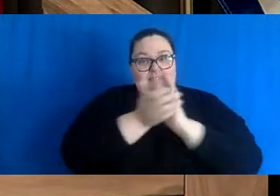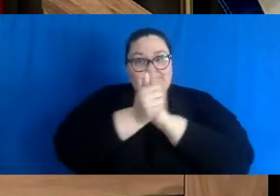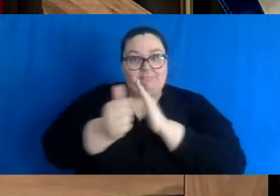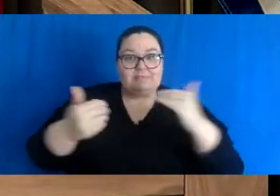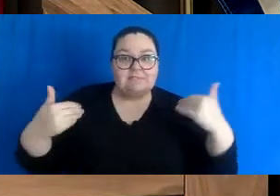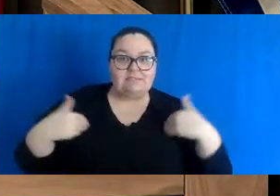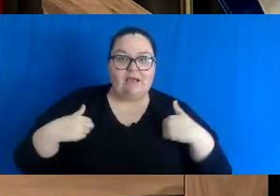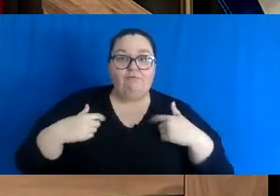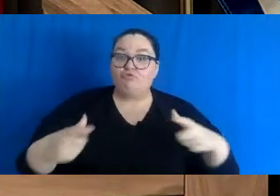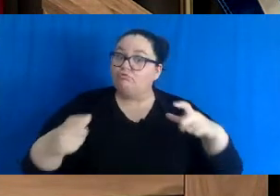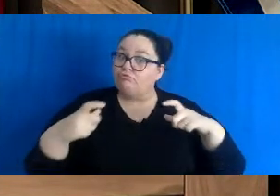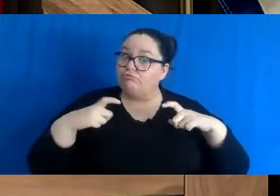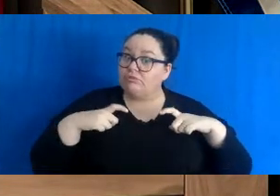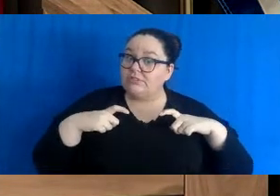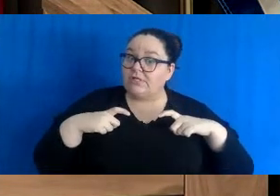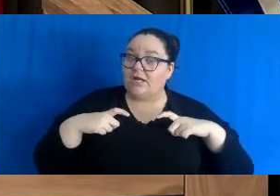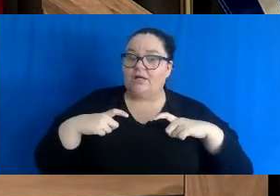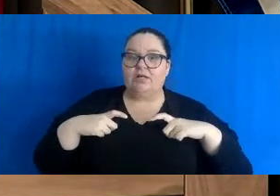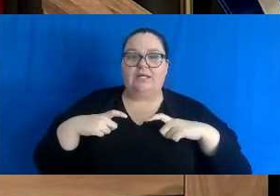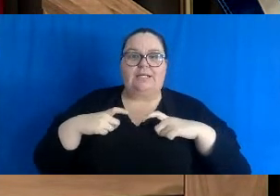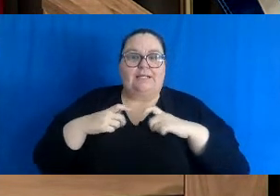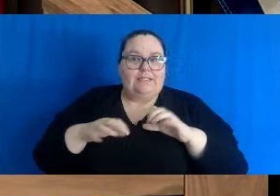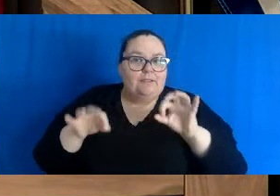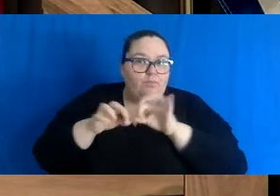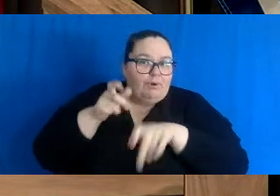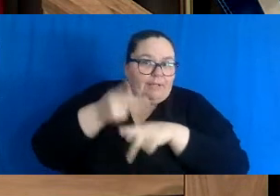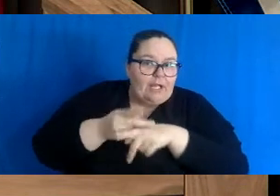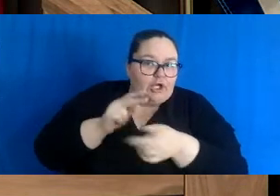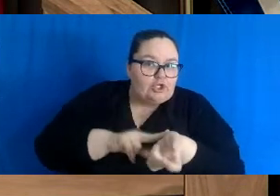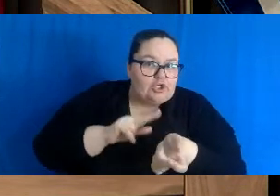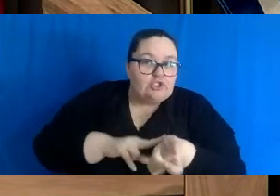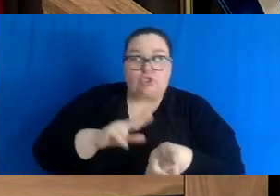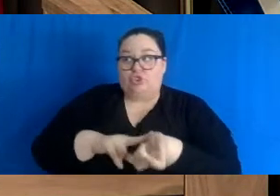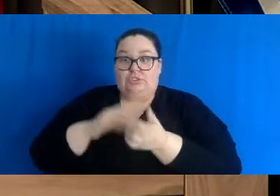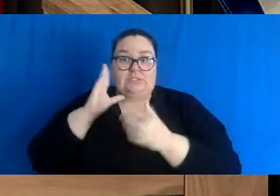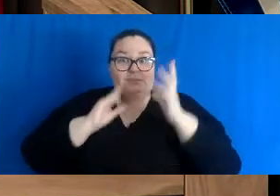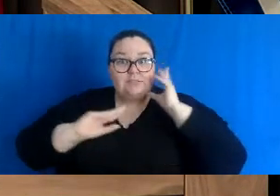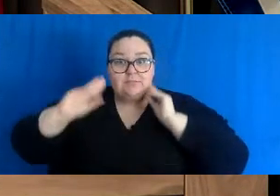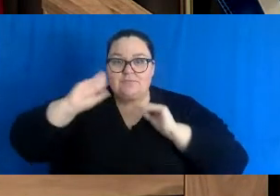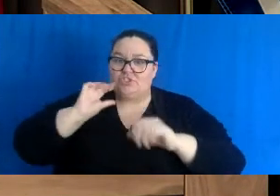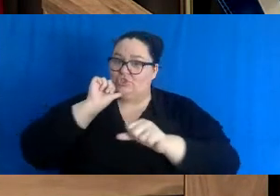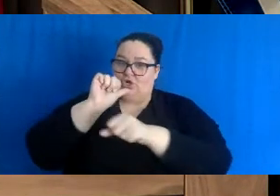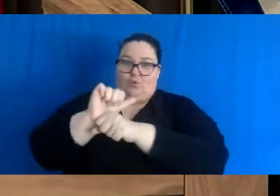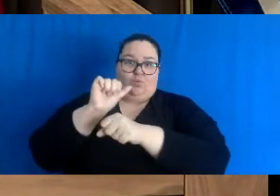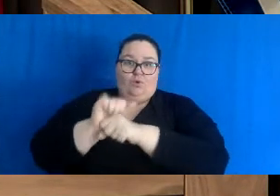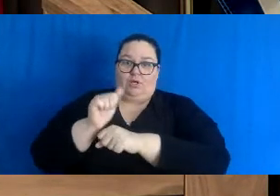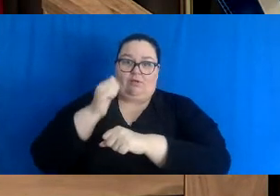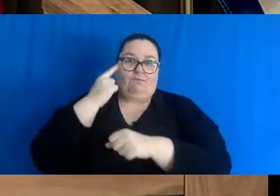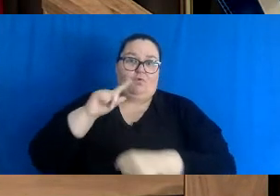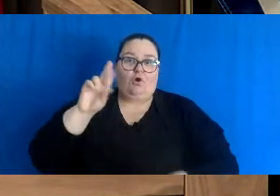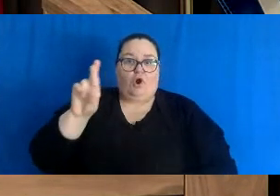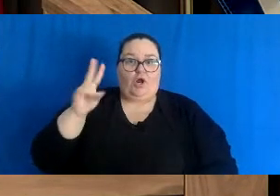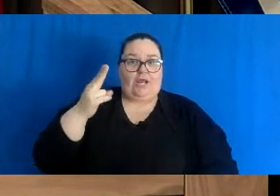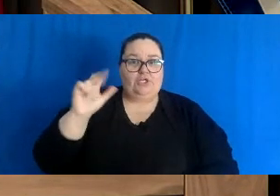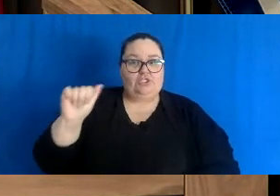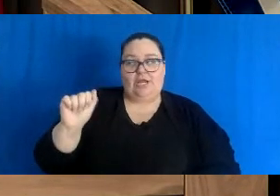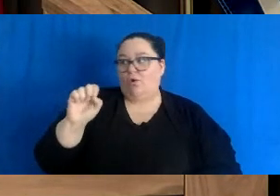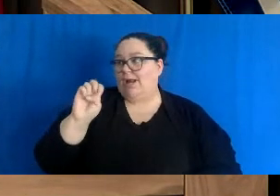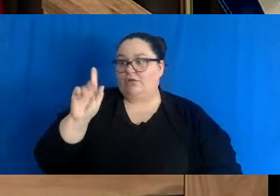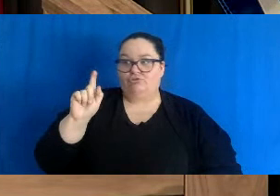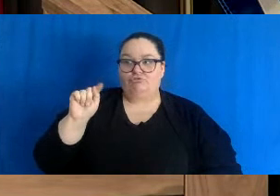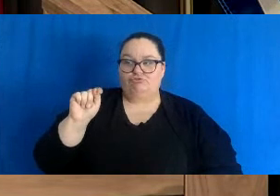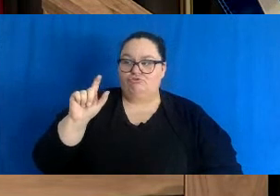you're a retired critical care nurse, a nurse with experience not working for regional health authorities or extramural,